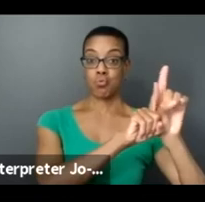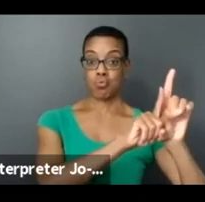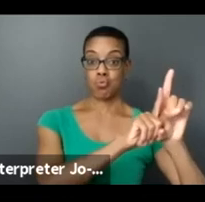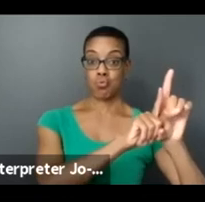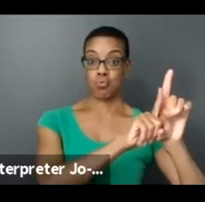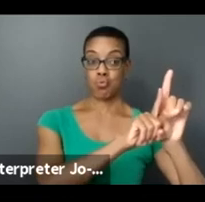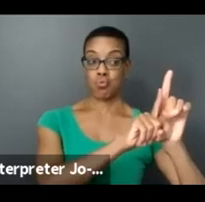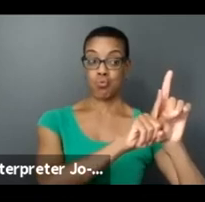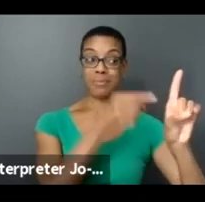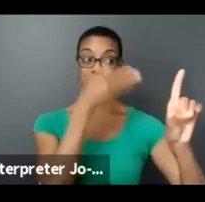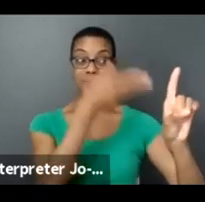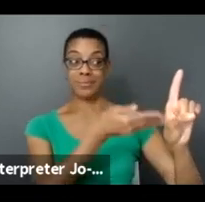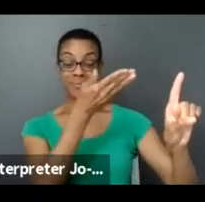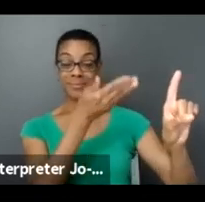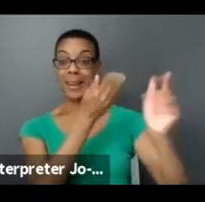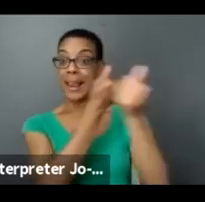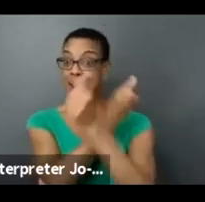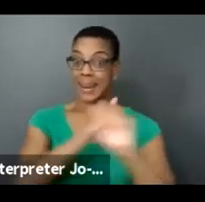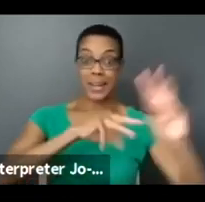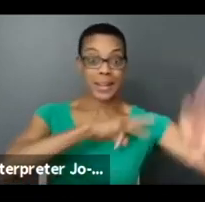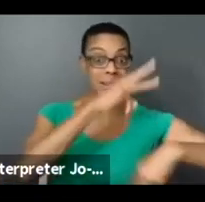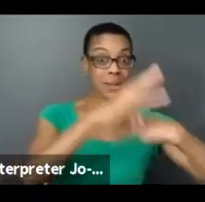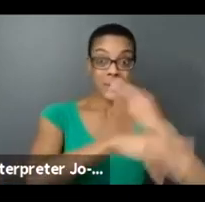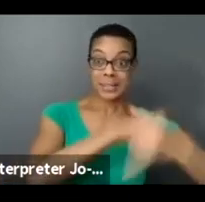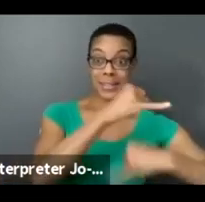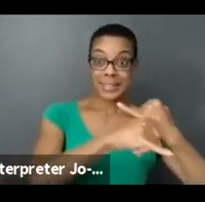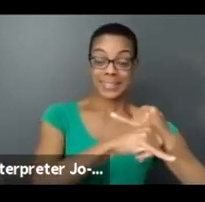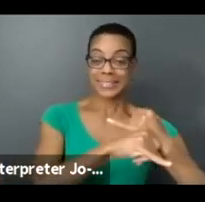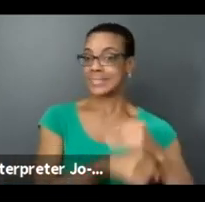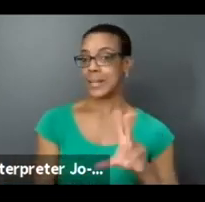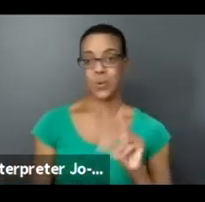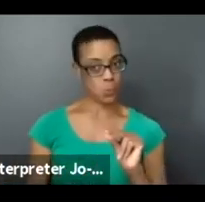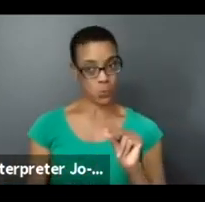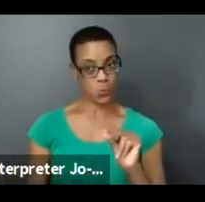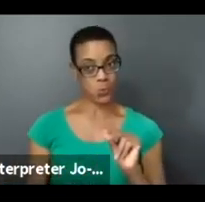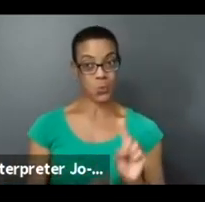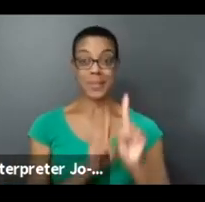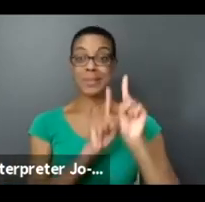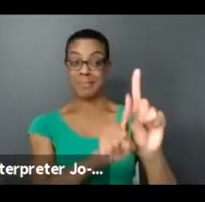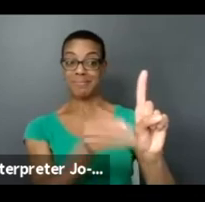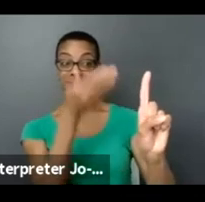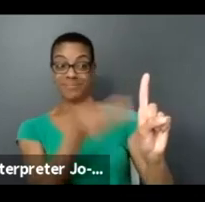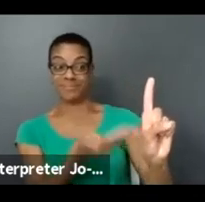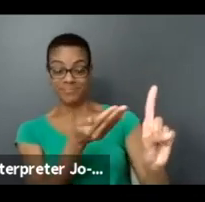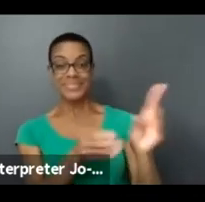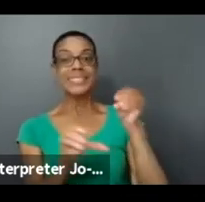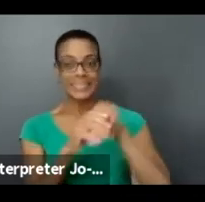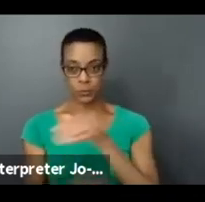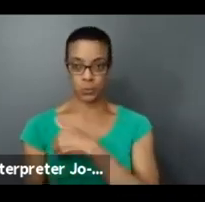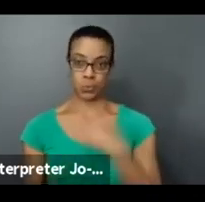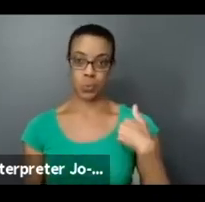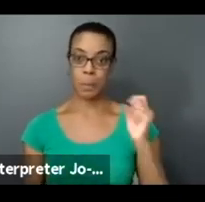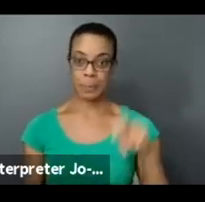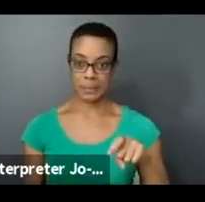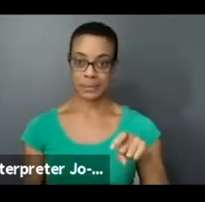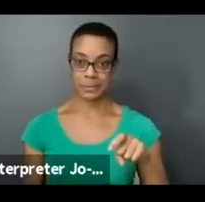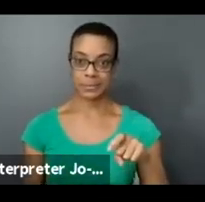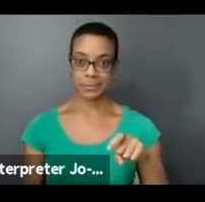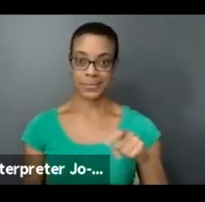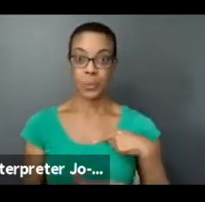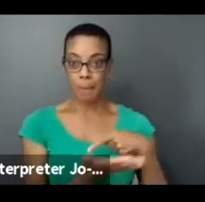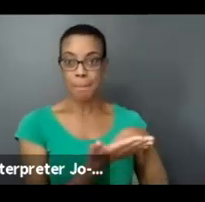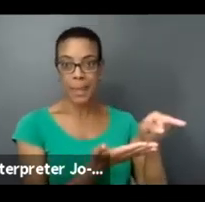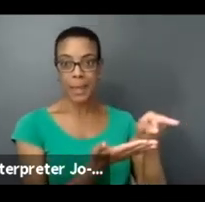in the world? Currently, no. It would have to be a Toronto-based mentor. The mentor will be compensated. So that's